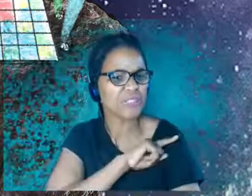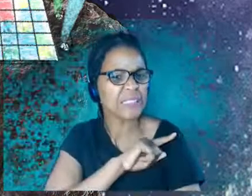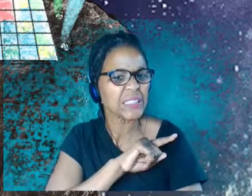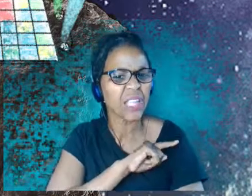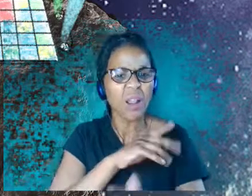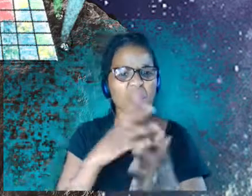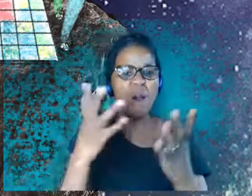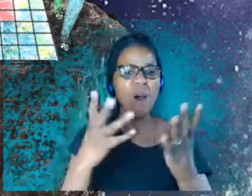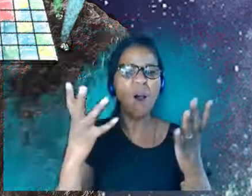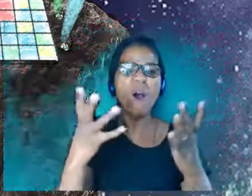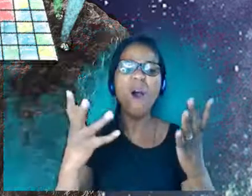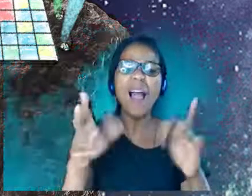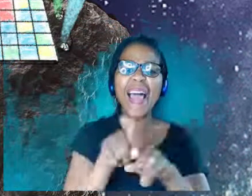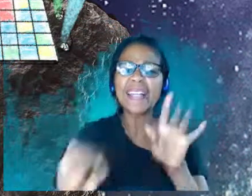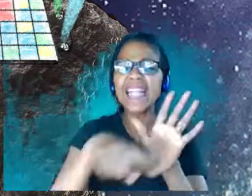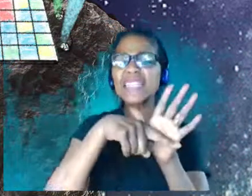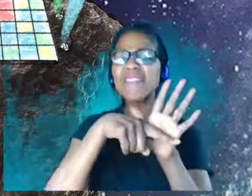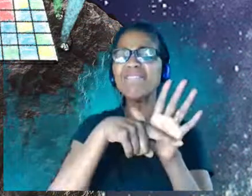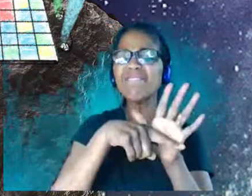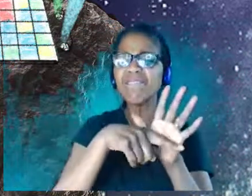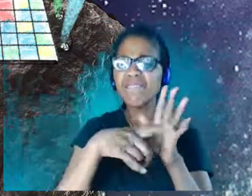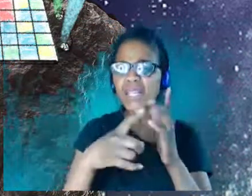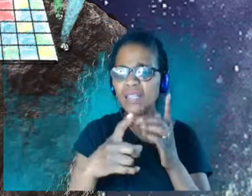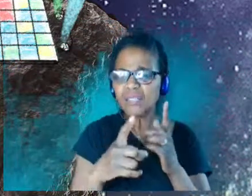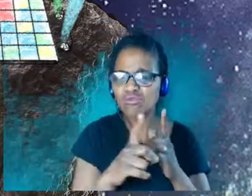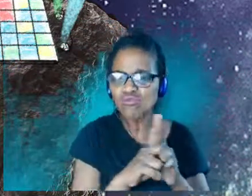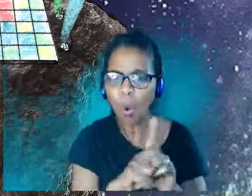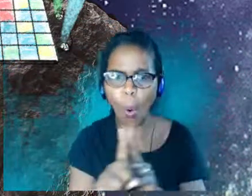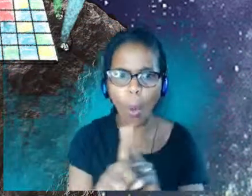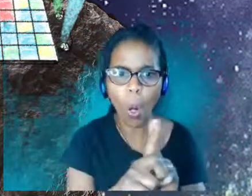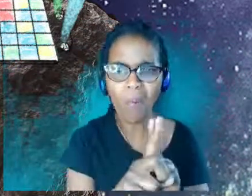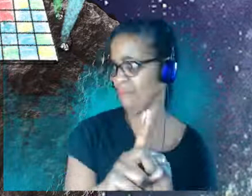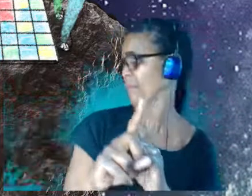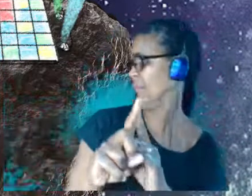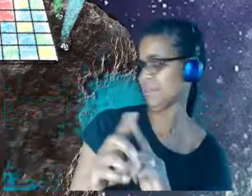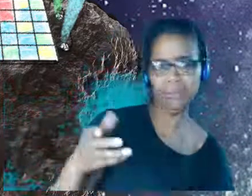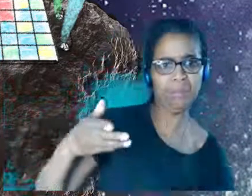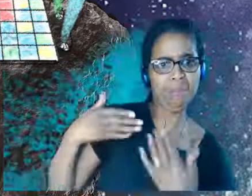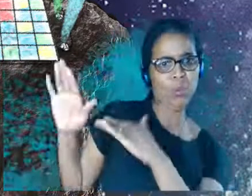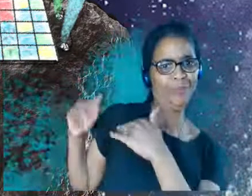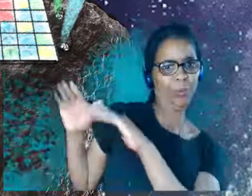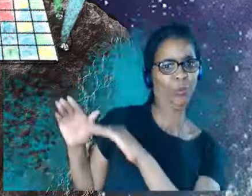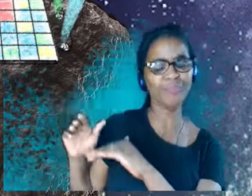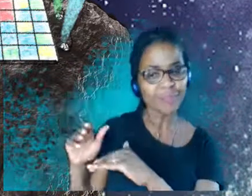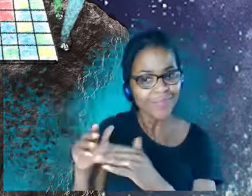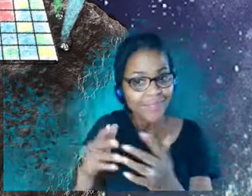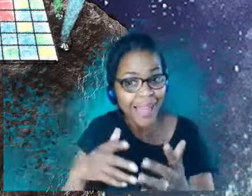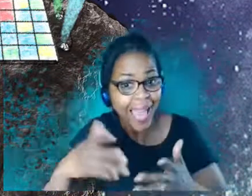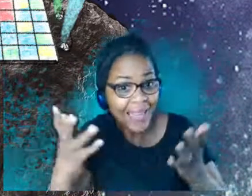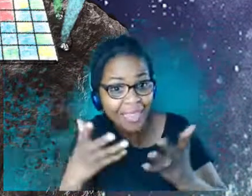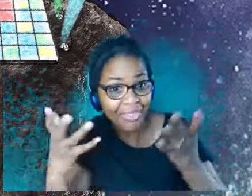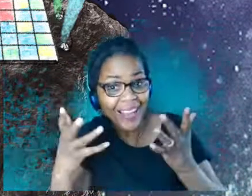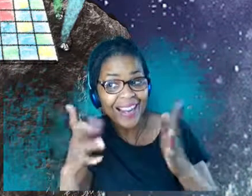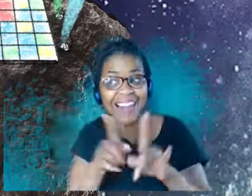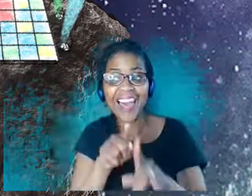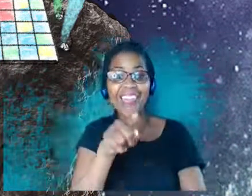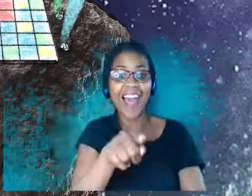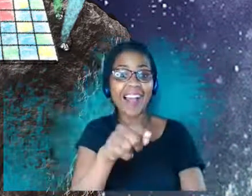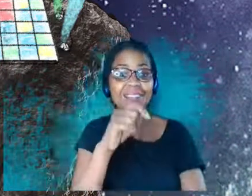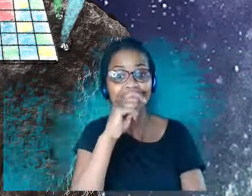character. Kind of. Kind of, but also kind of not, because I think